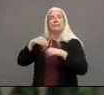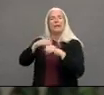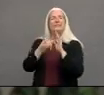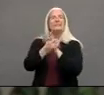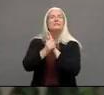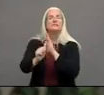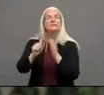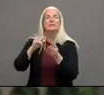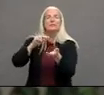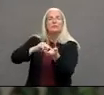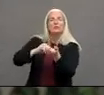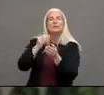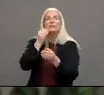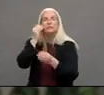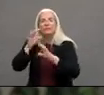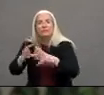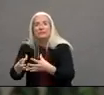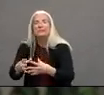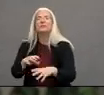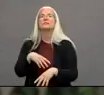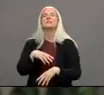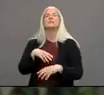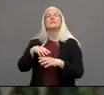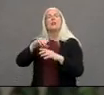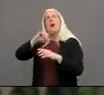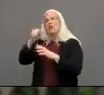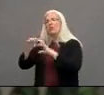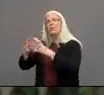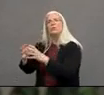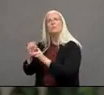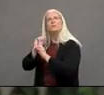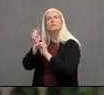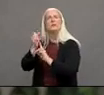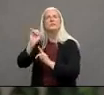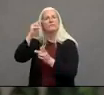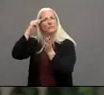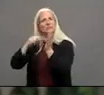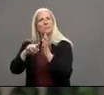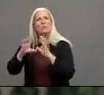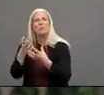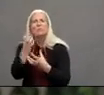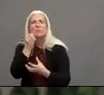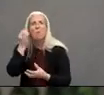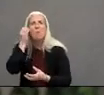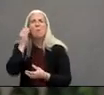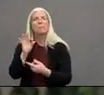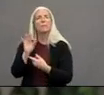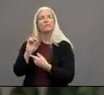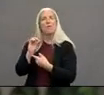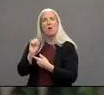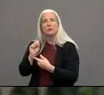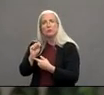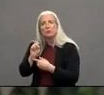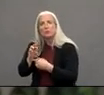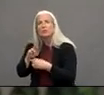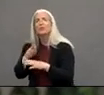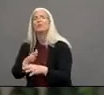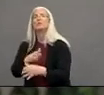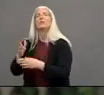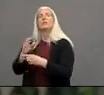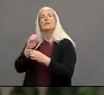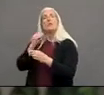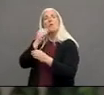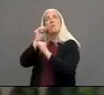such as the group homes or shelters so the